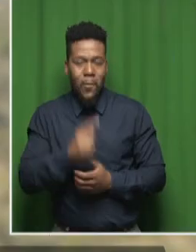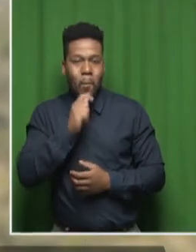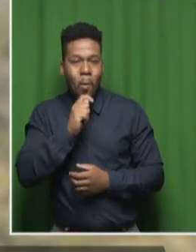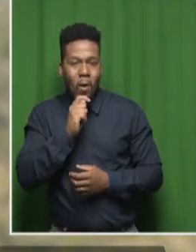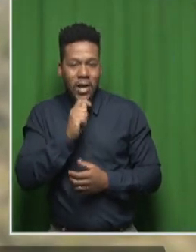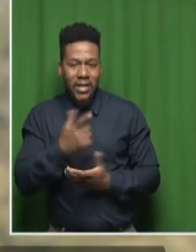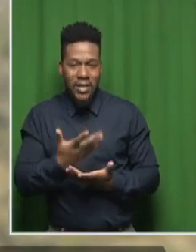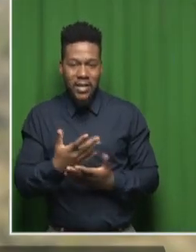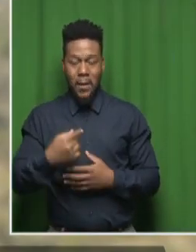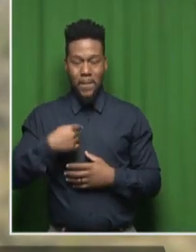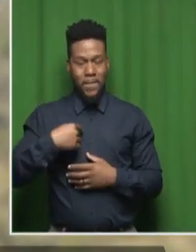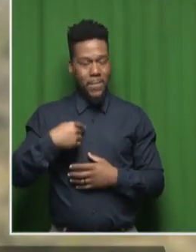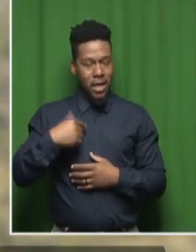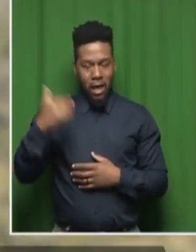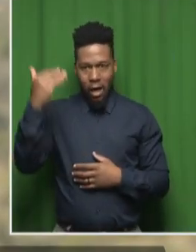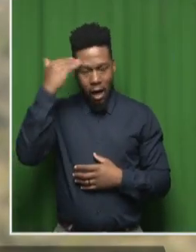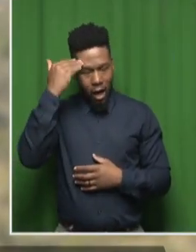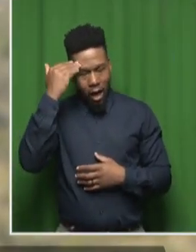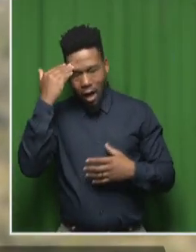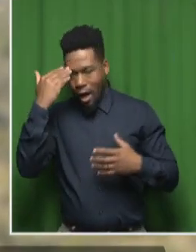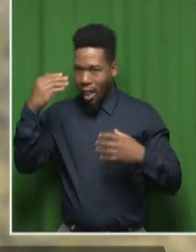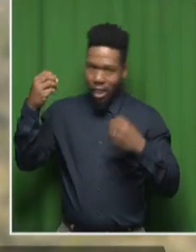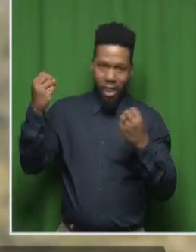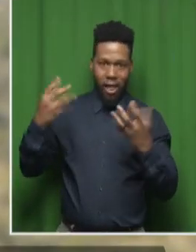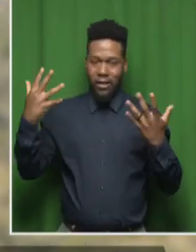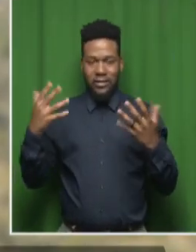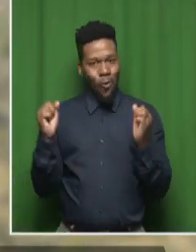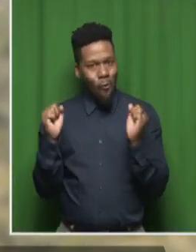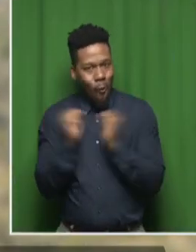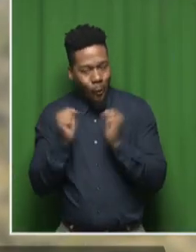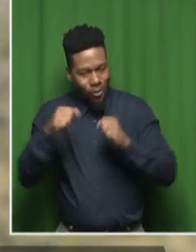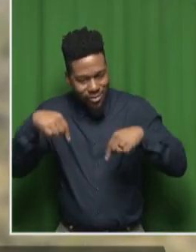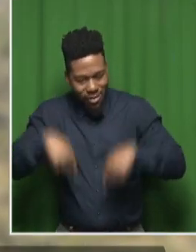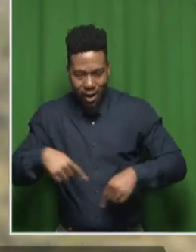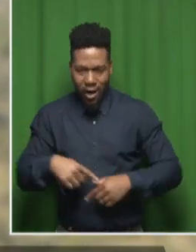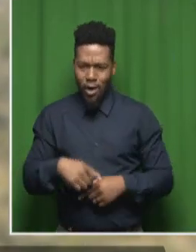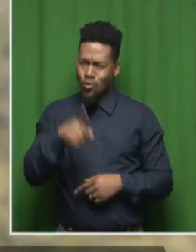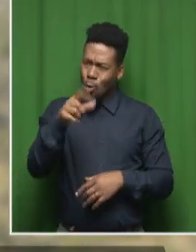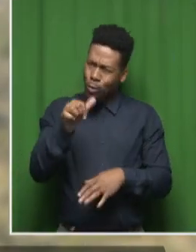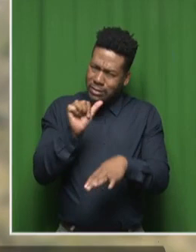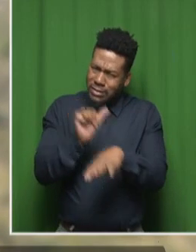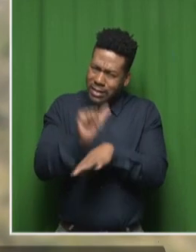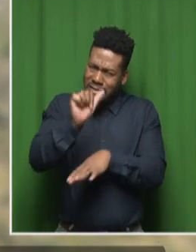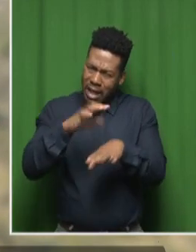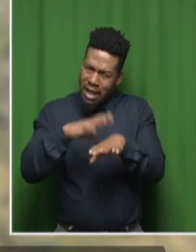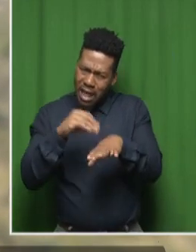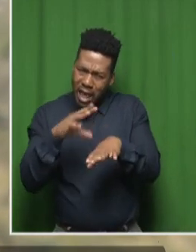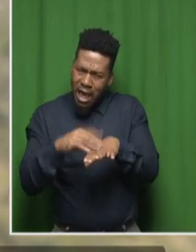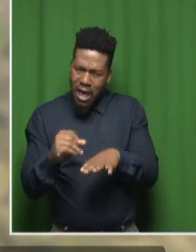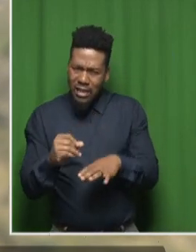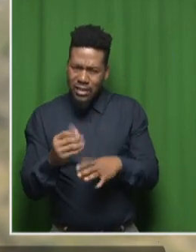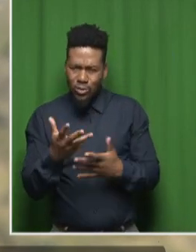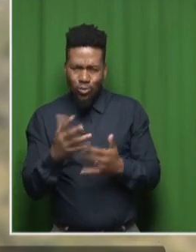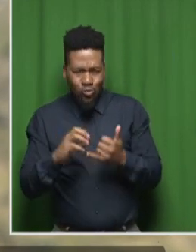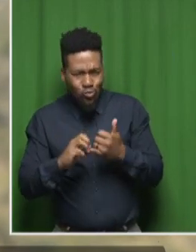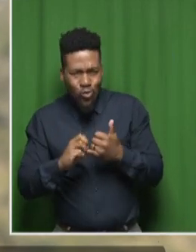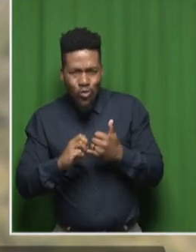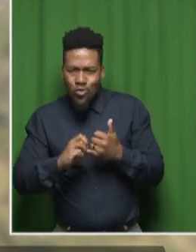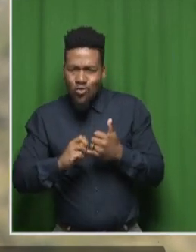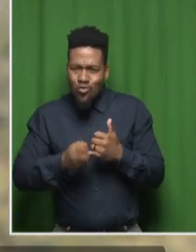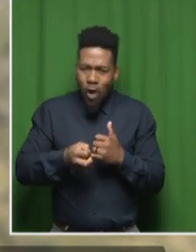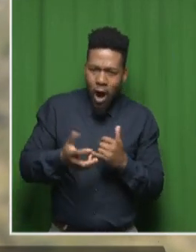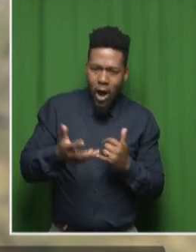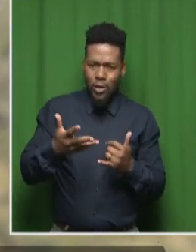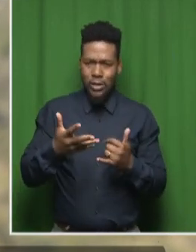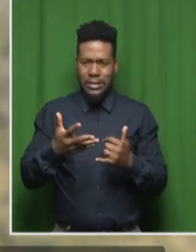hour. losing my mind. It's so cold. But you, you're standing here. You're 16 years old. You're trying to, you know, foster